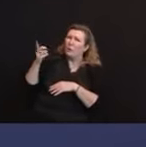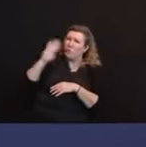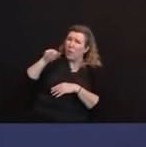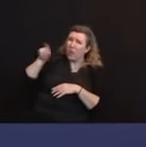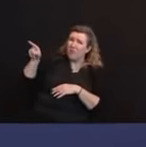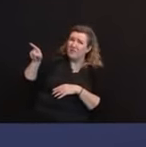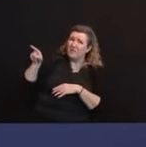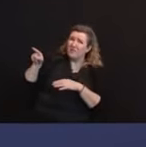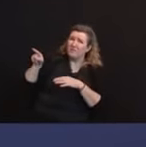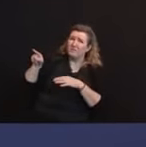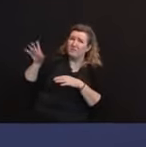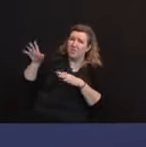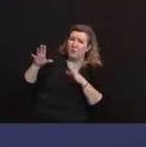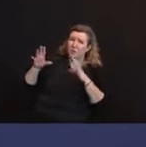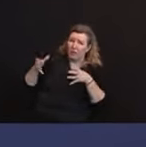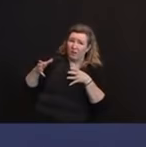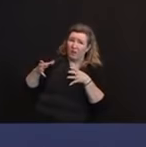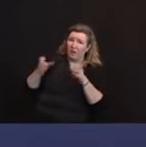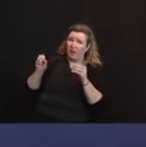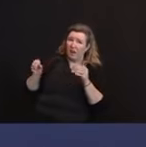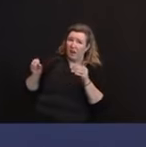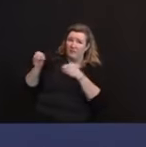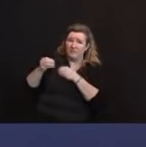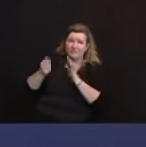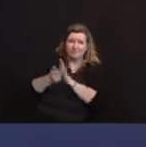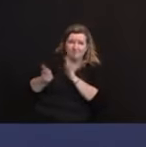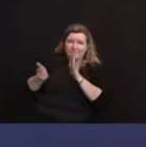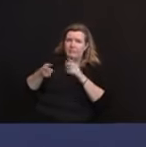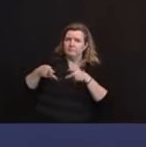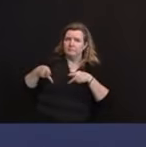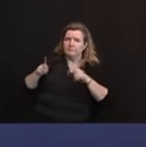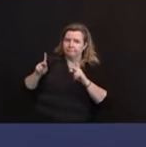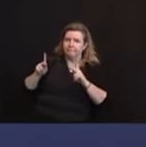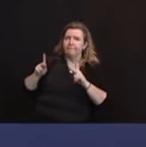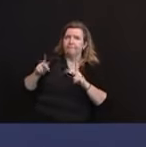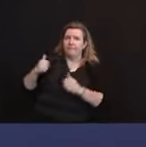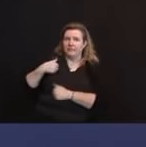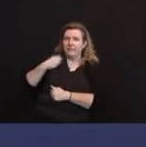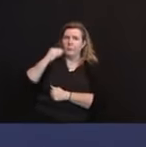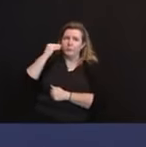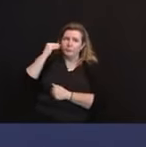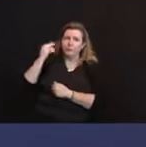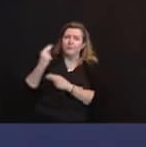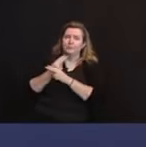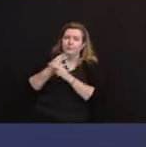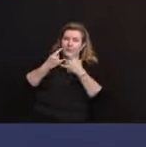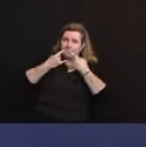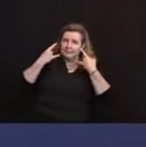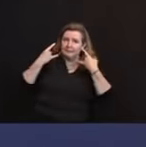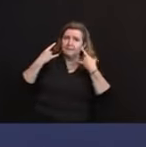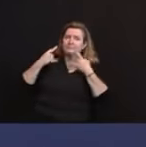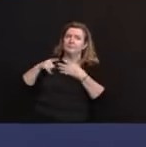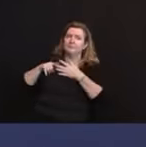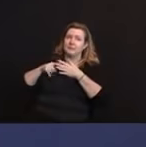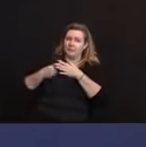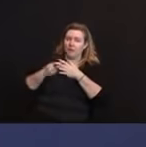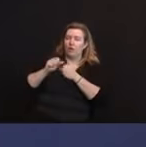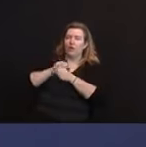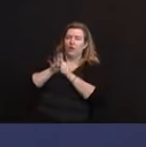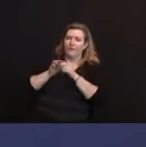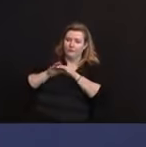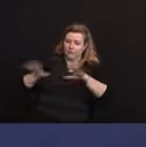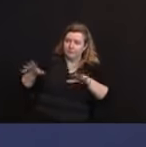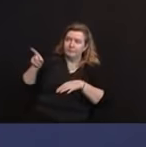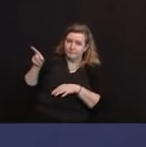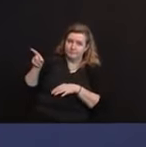Why would your office try to restrict the use of face masks even though at that time the health commissioner had required them and should anybody involved be held accountable for